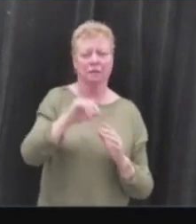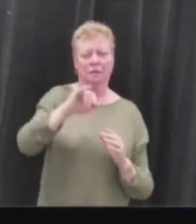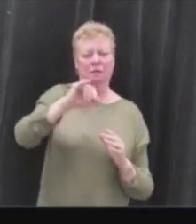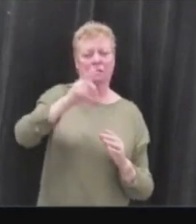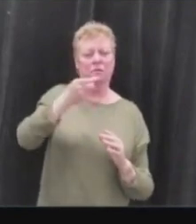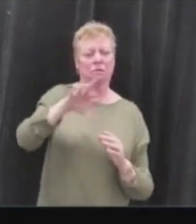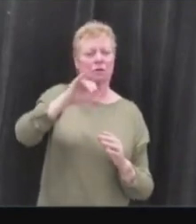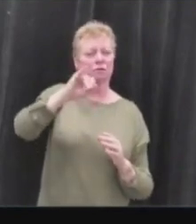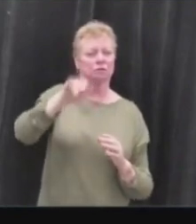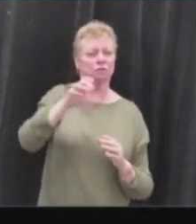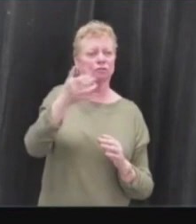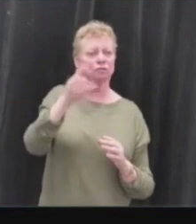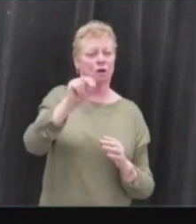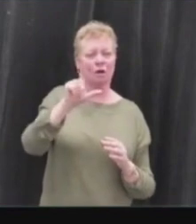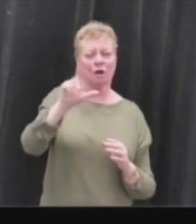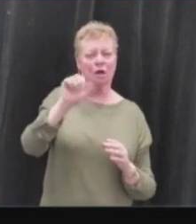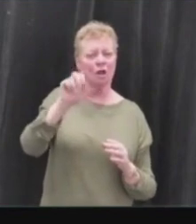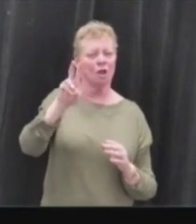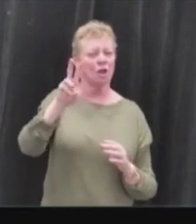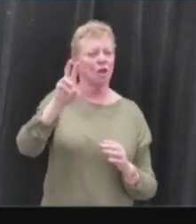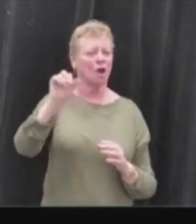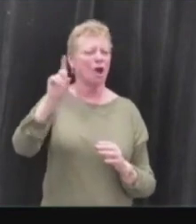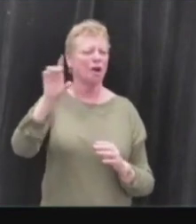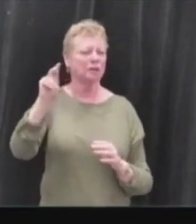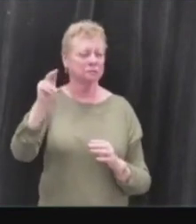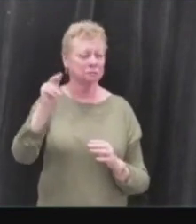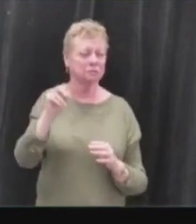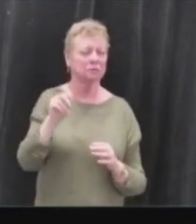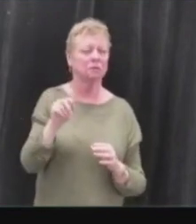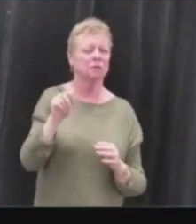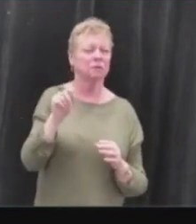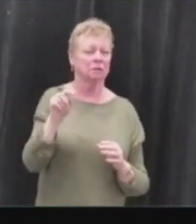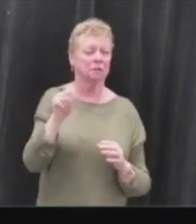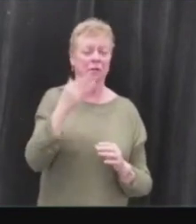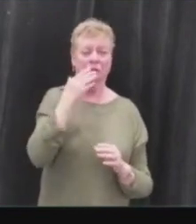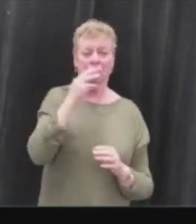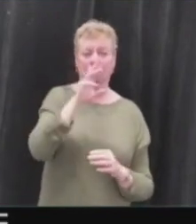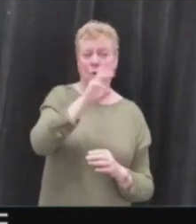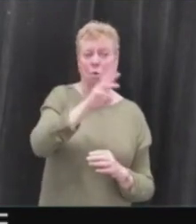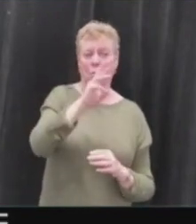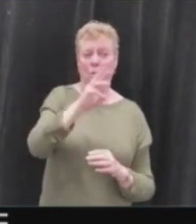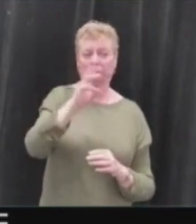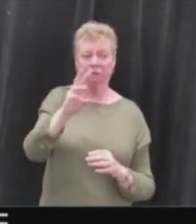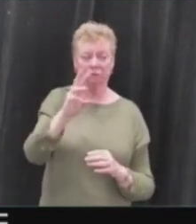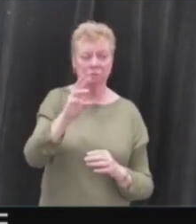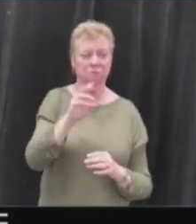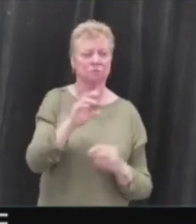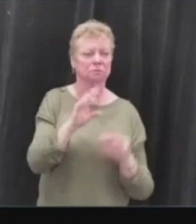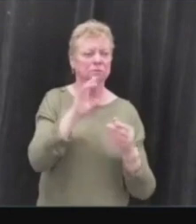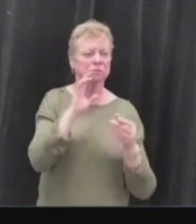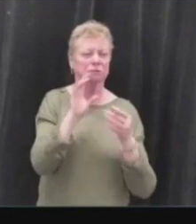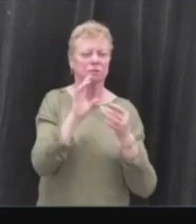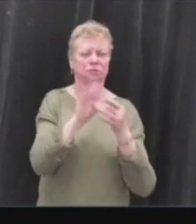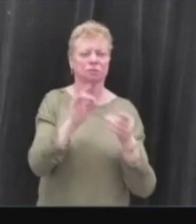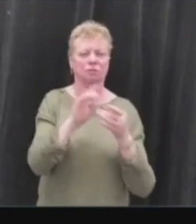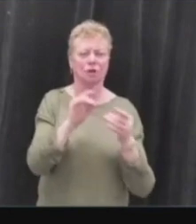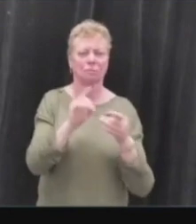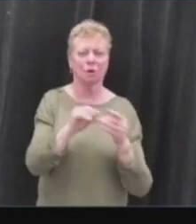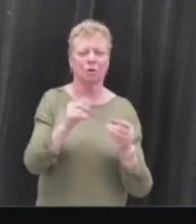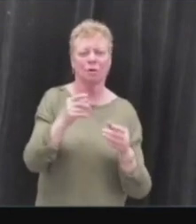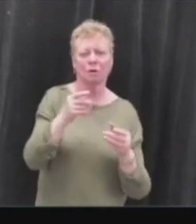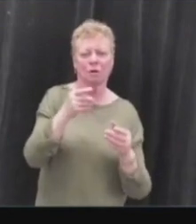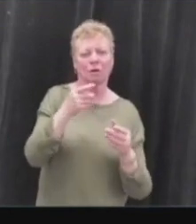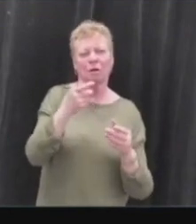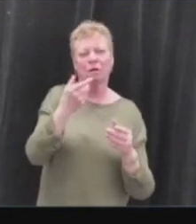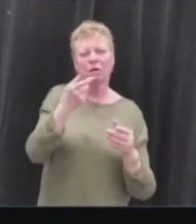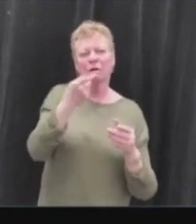and his website, crimeresearch.org, and this is a very good website for dealing with the mythology of the U.S., and I bring that